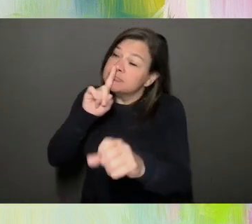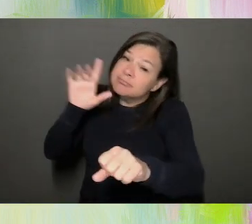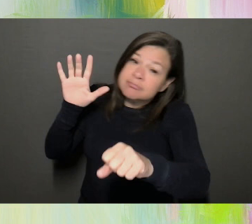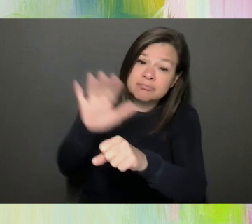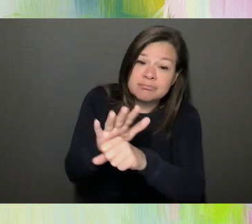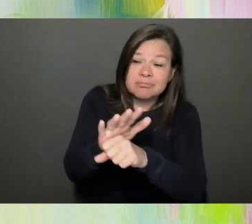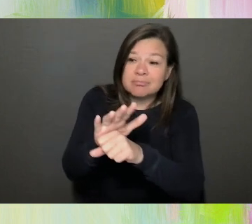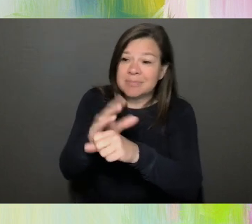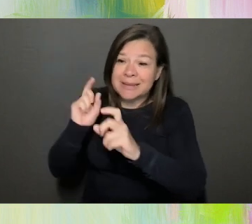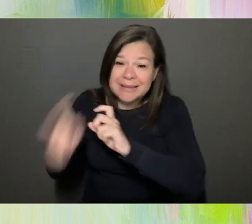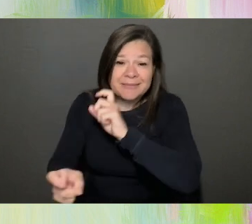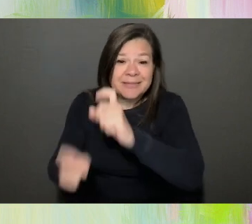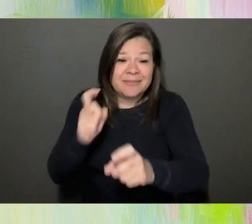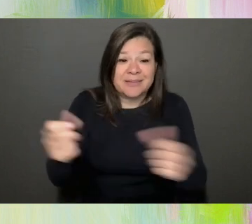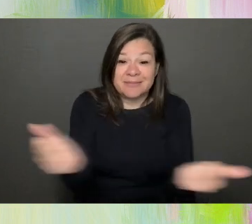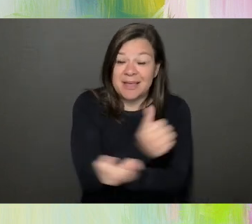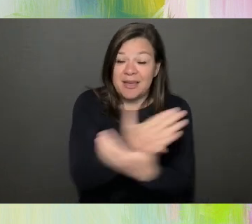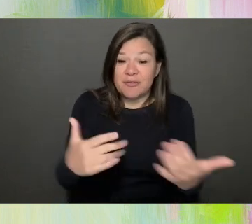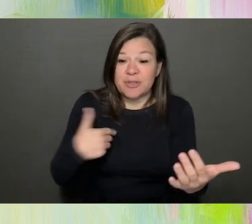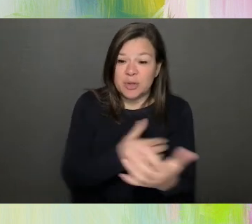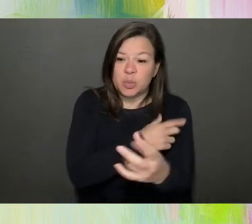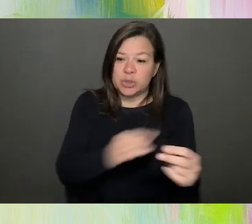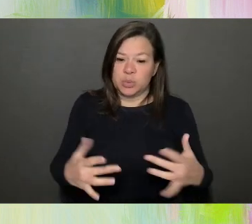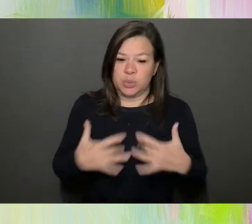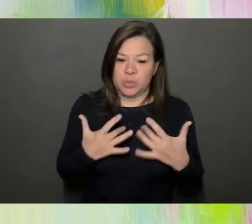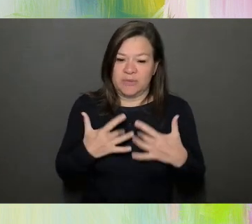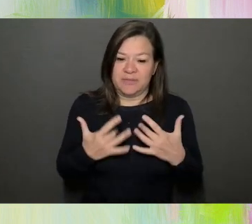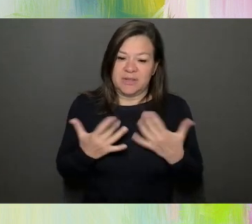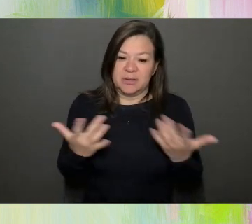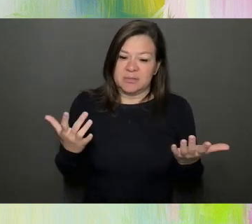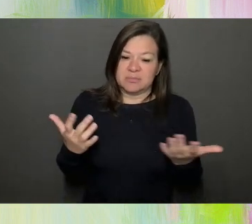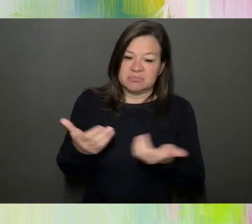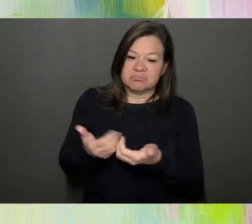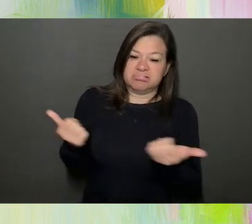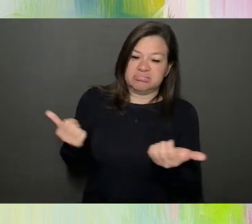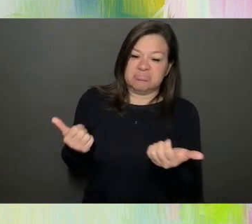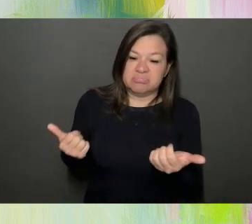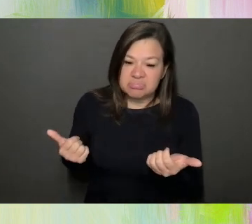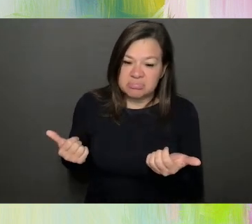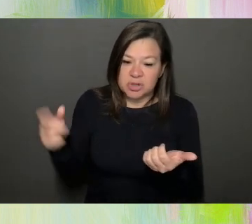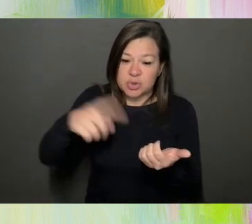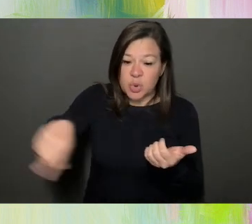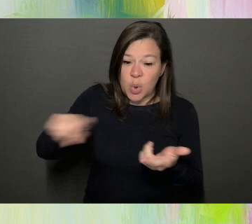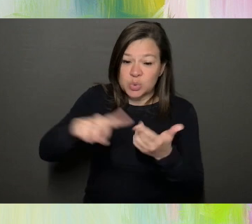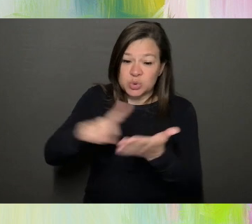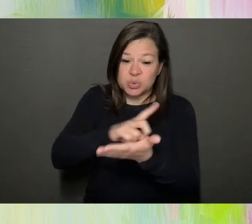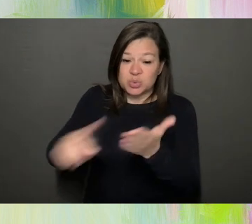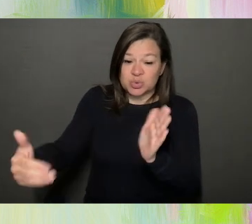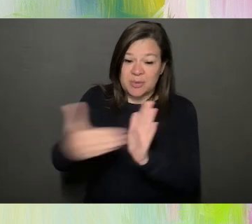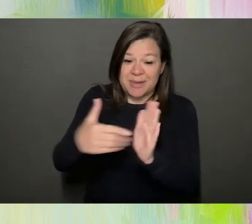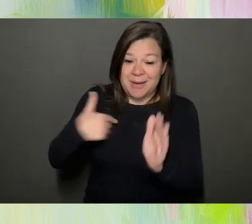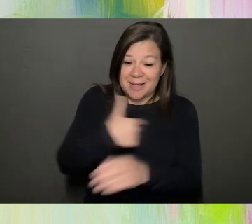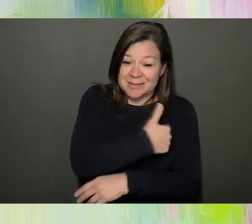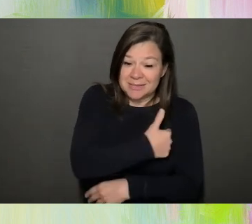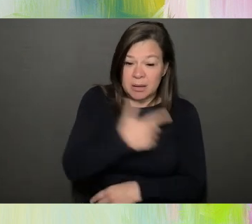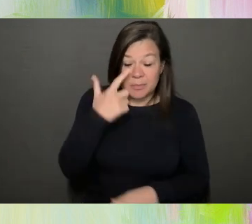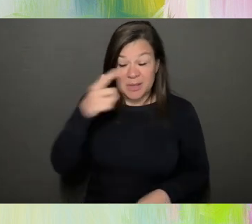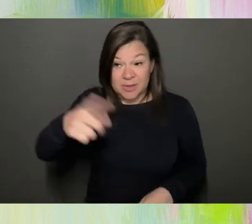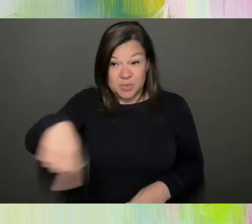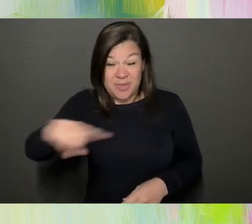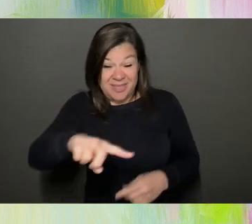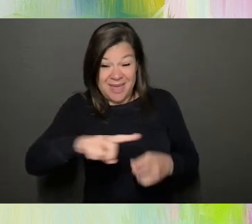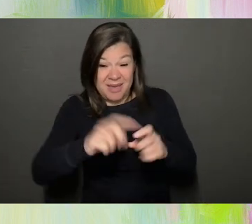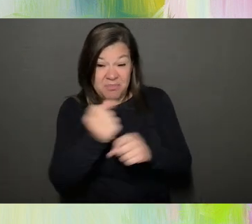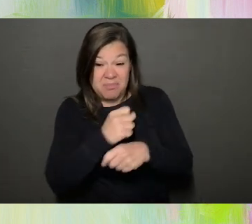we do, we owe in part to them, those who discriminate against us, because when they make things so